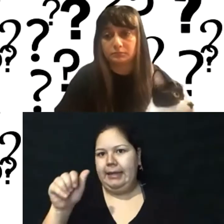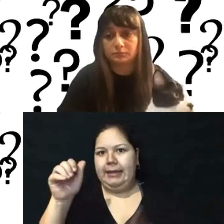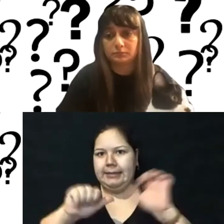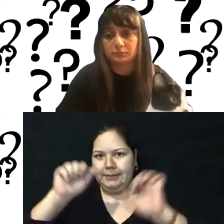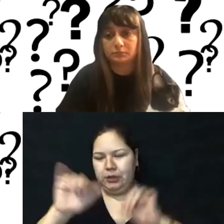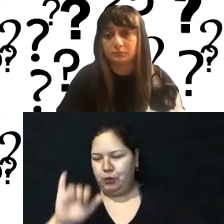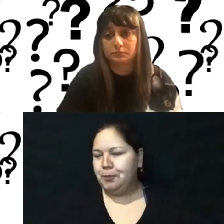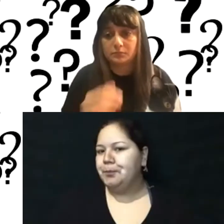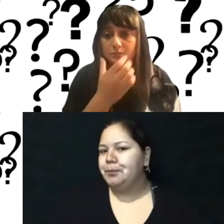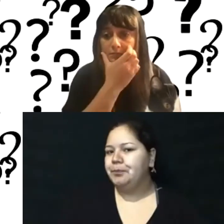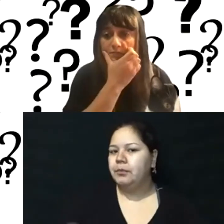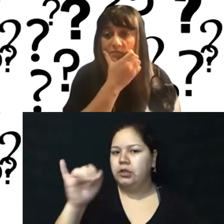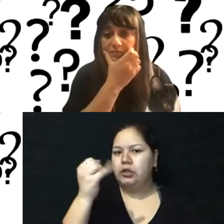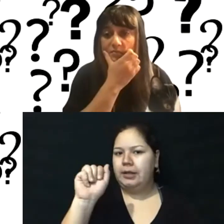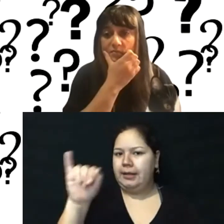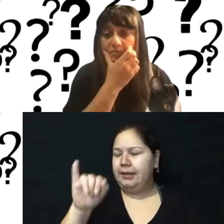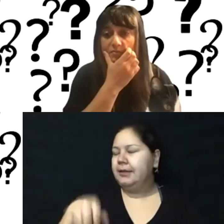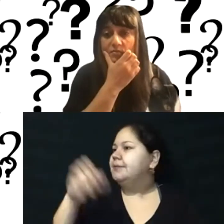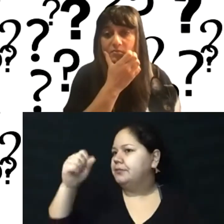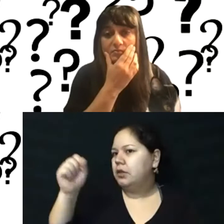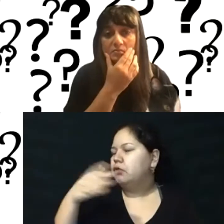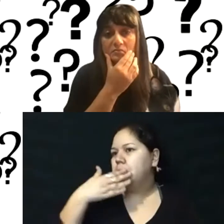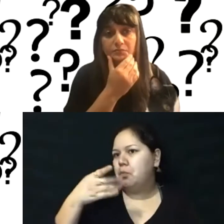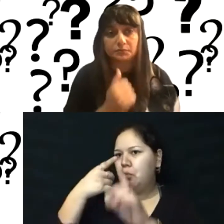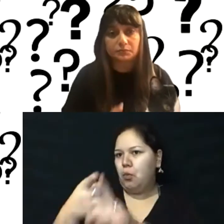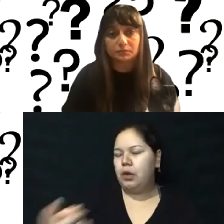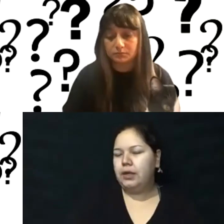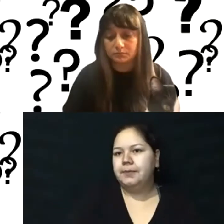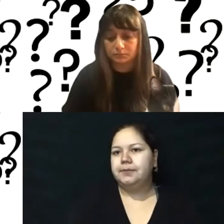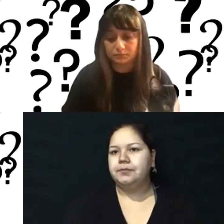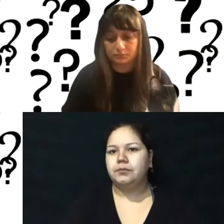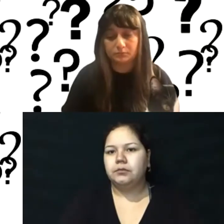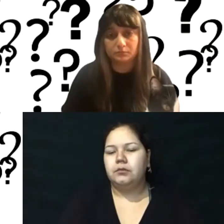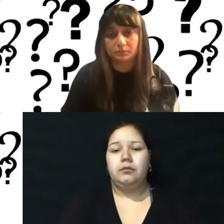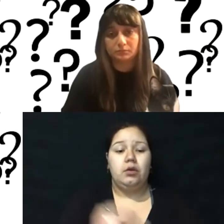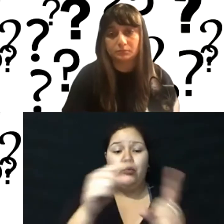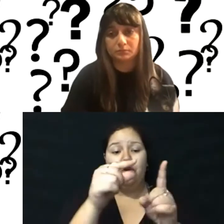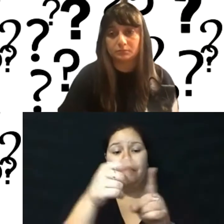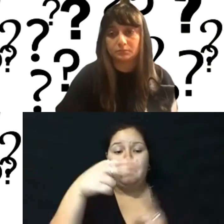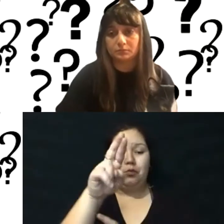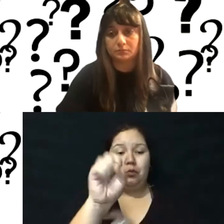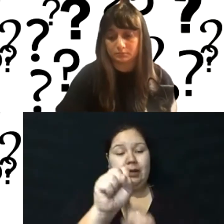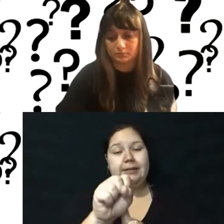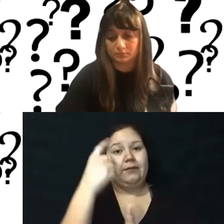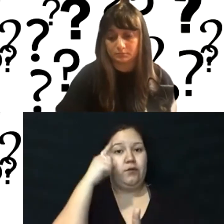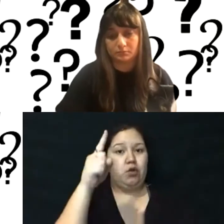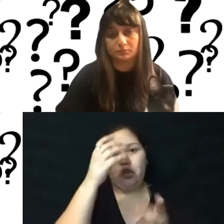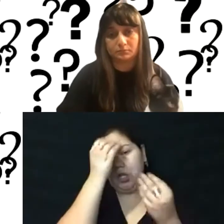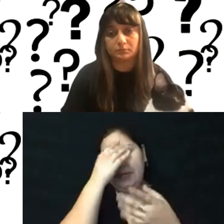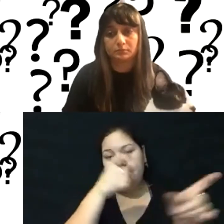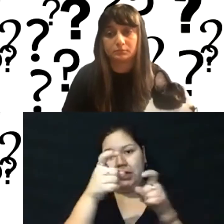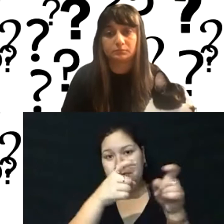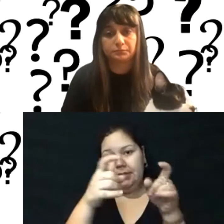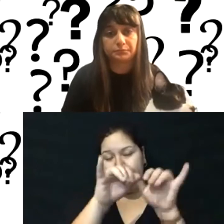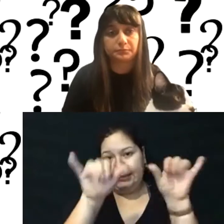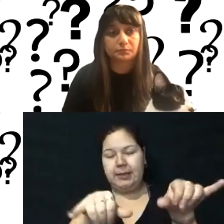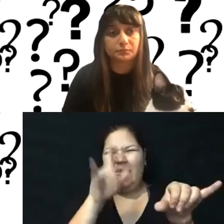to be clear too, like, you know, um, the idea with WordPress as a content management system, that code base that I was talking about,